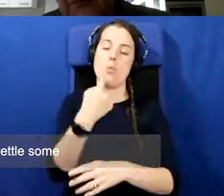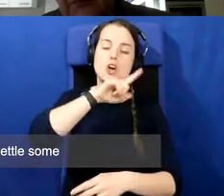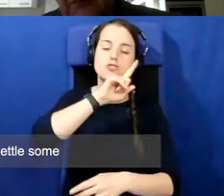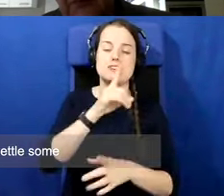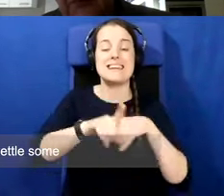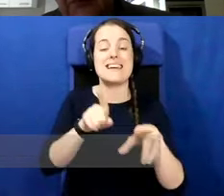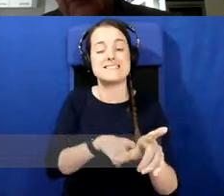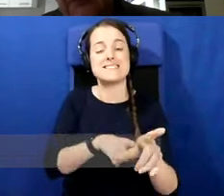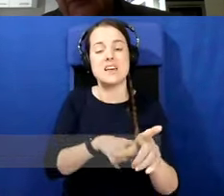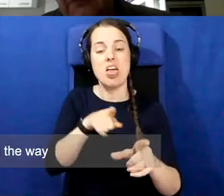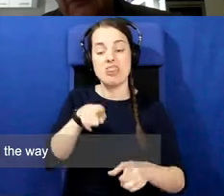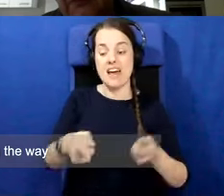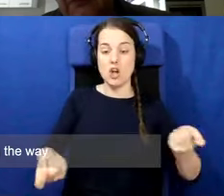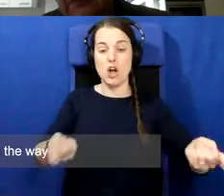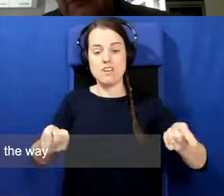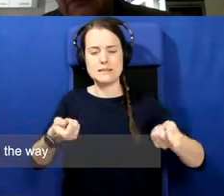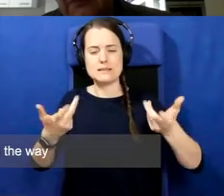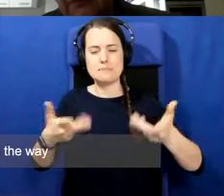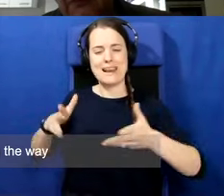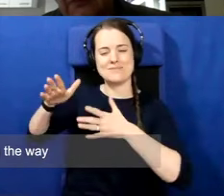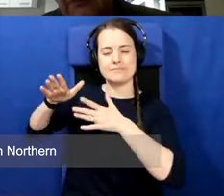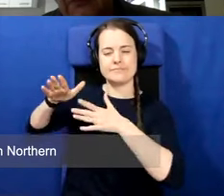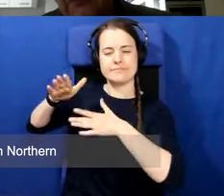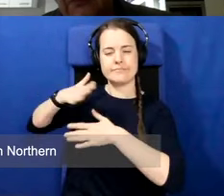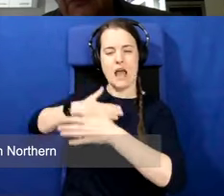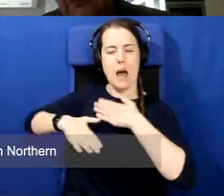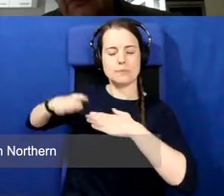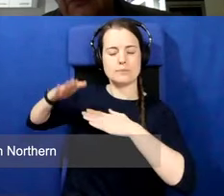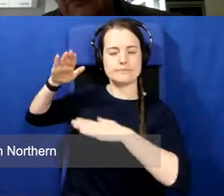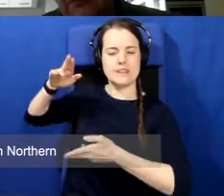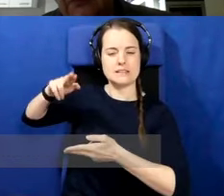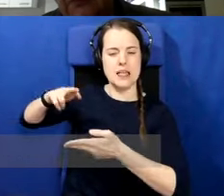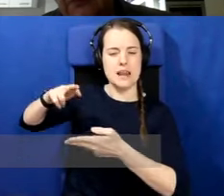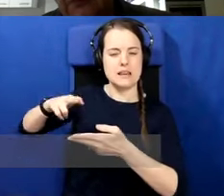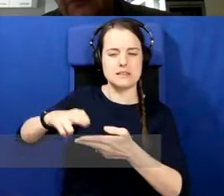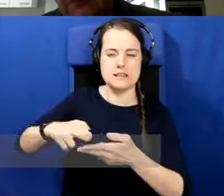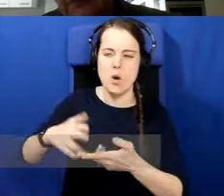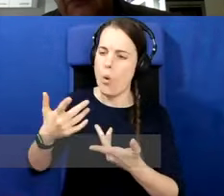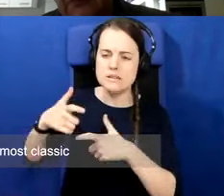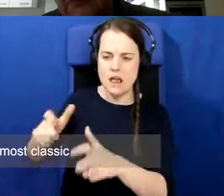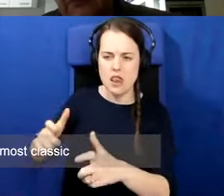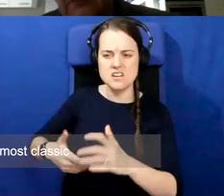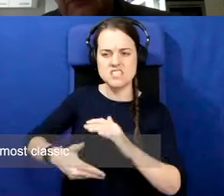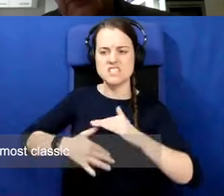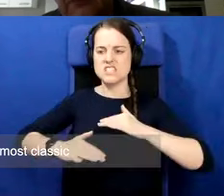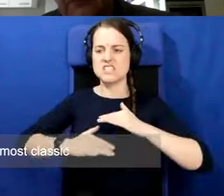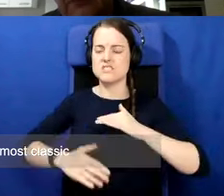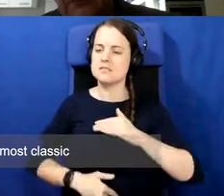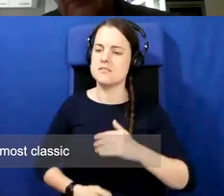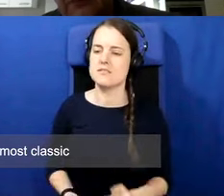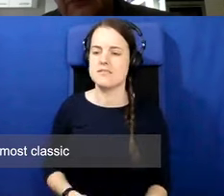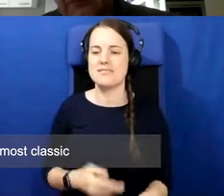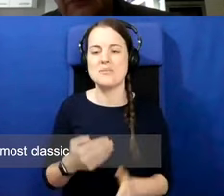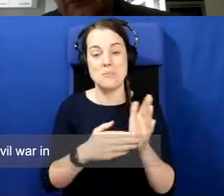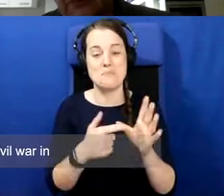settle some of that, and that doesn't still exist in the way that you would perhaps get in Northern Ireland? Well, I mean, we, we've seen the most